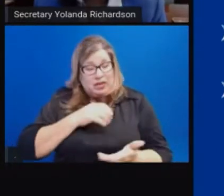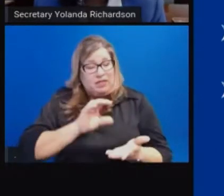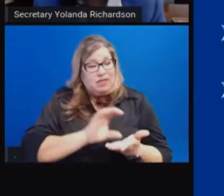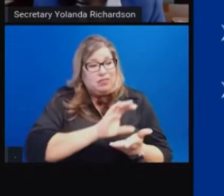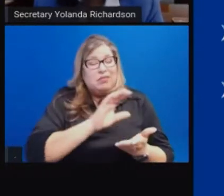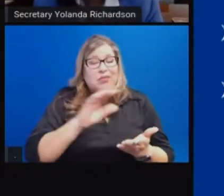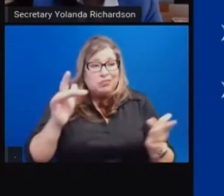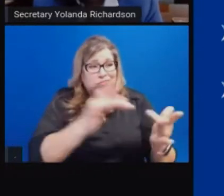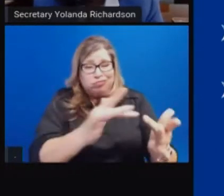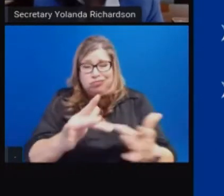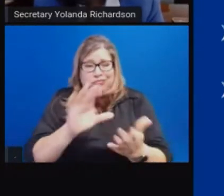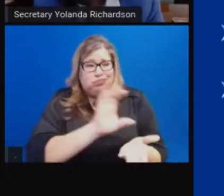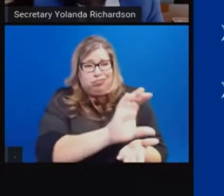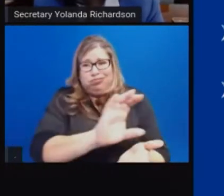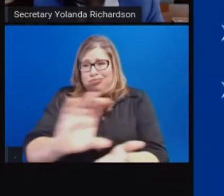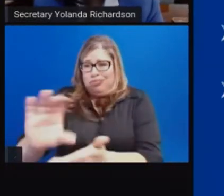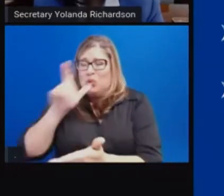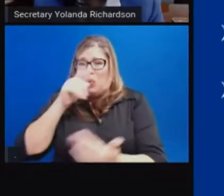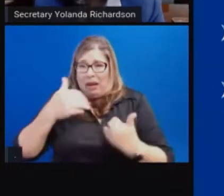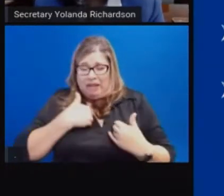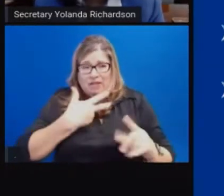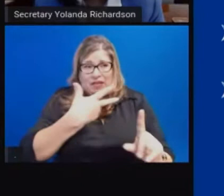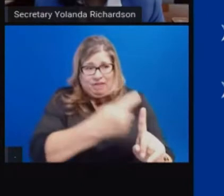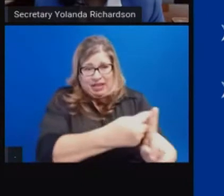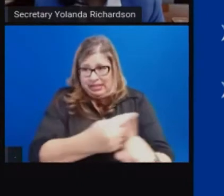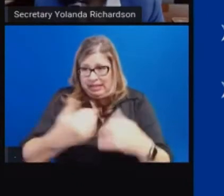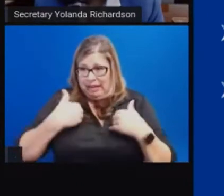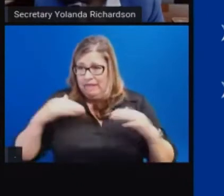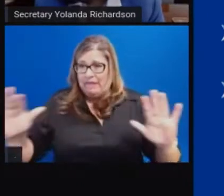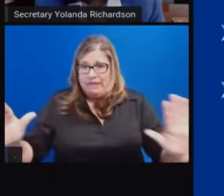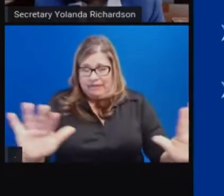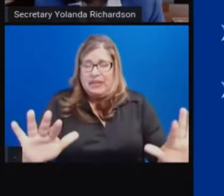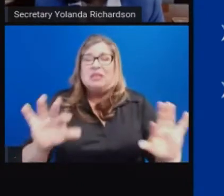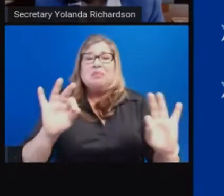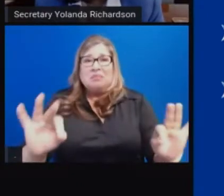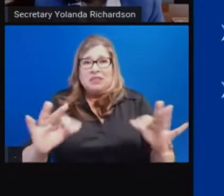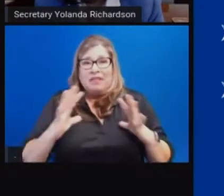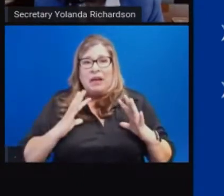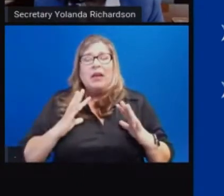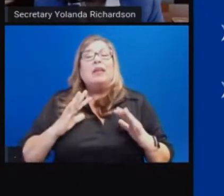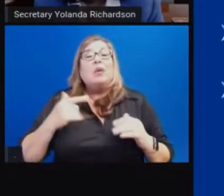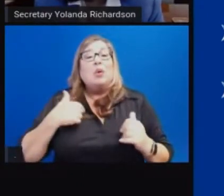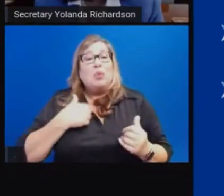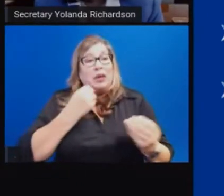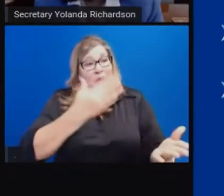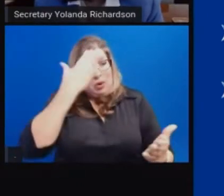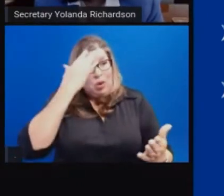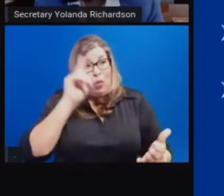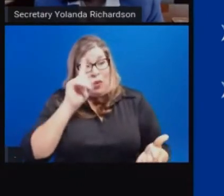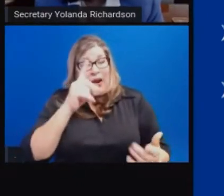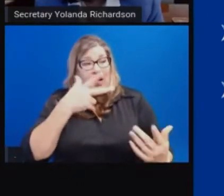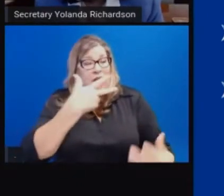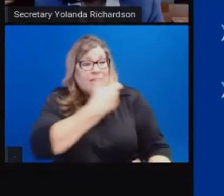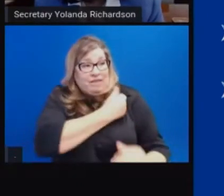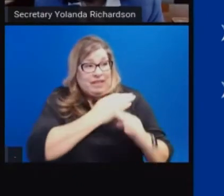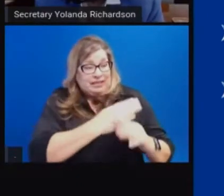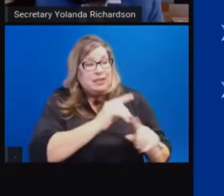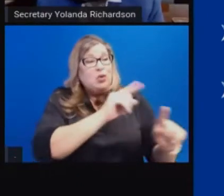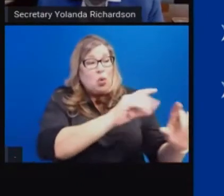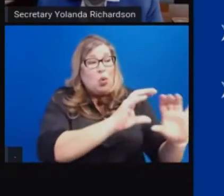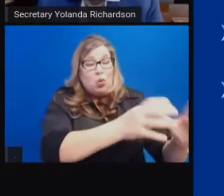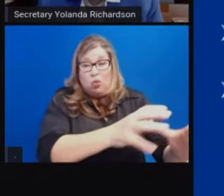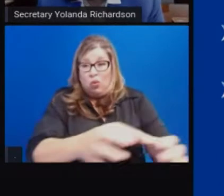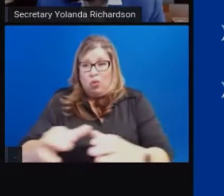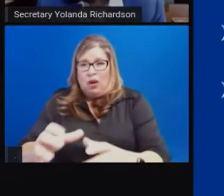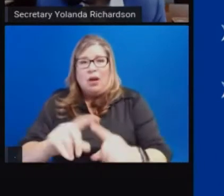Californians about who has been vaccinated is a very, very important data element, but that has been a challenge. So